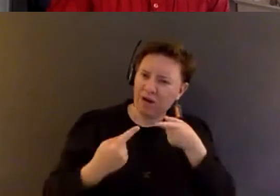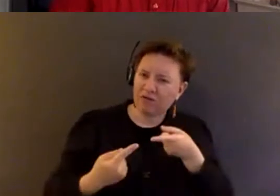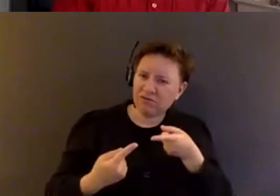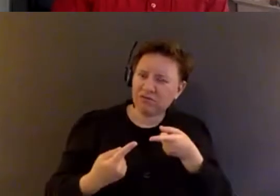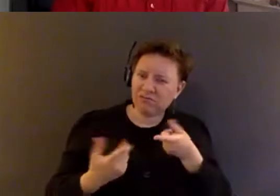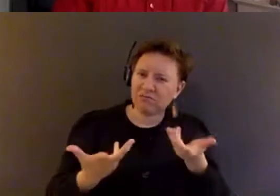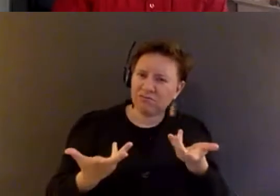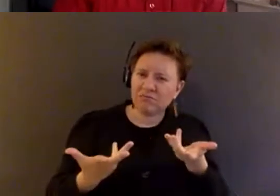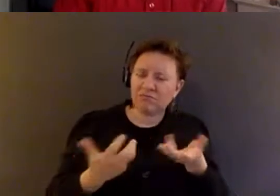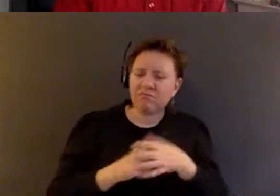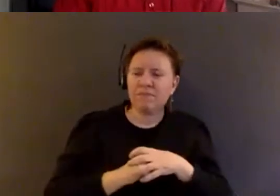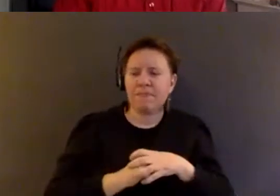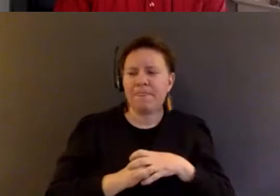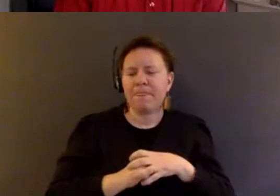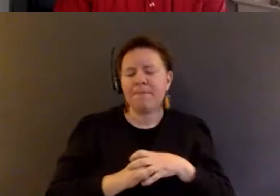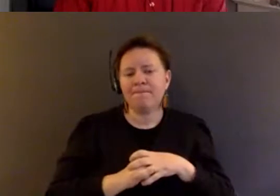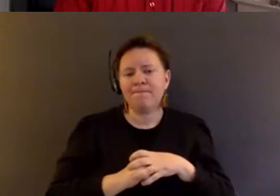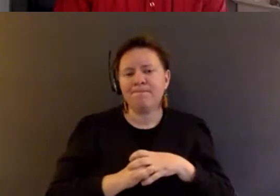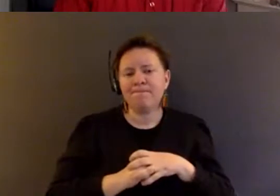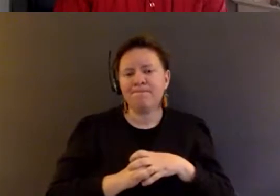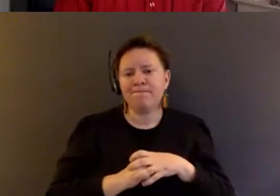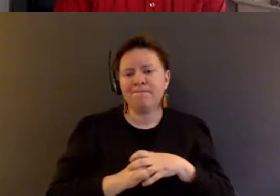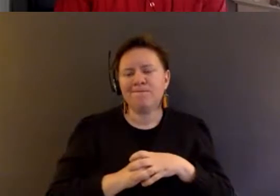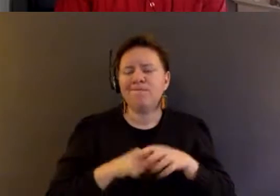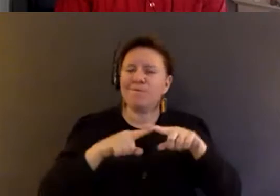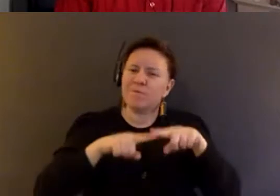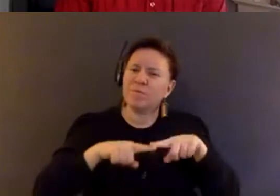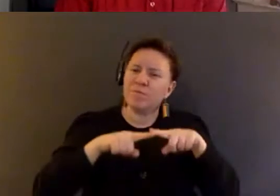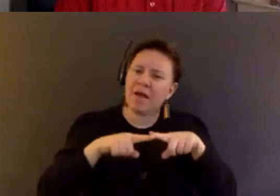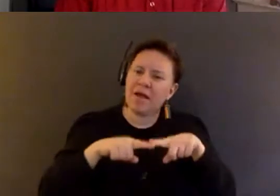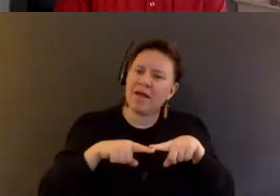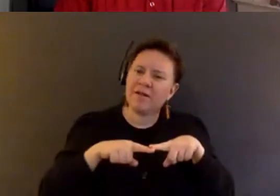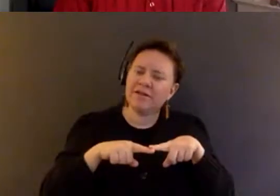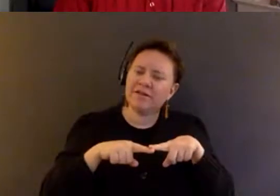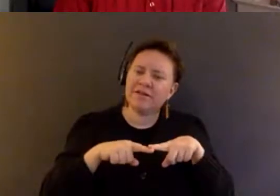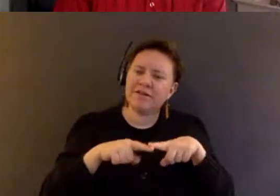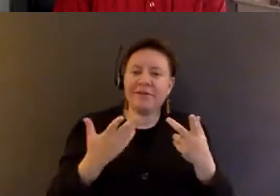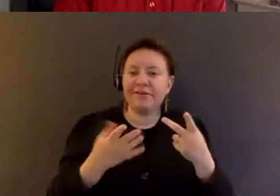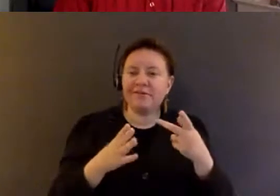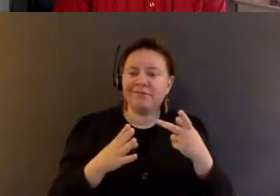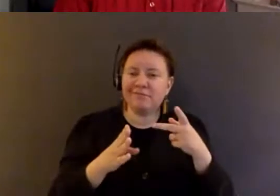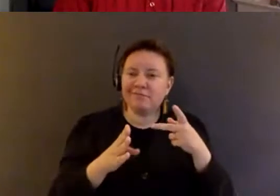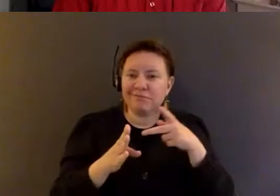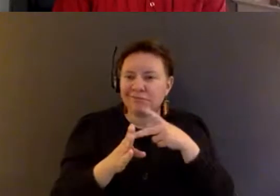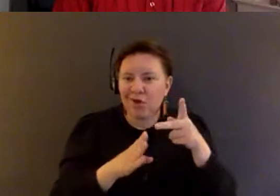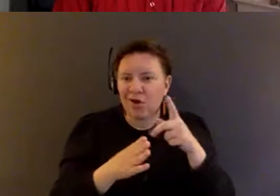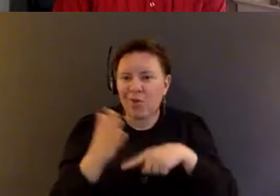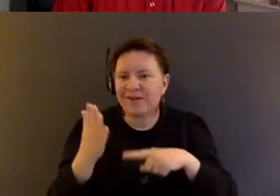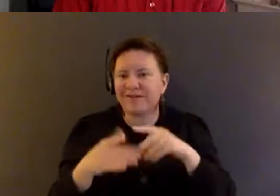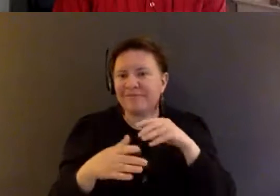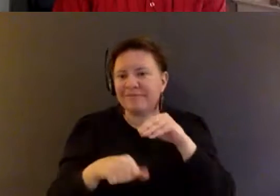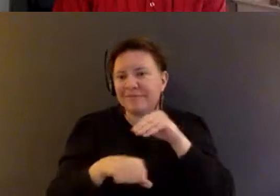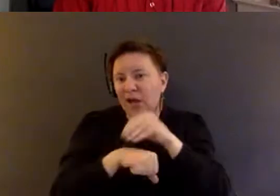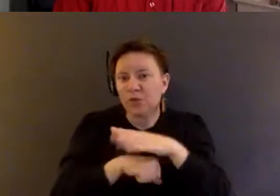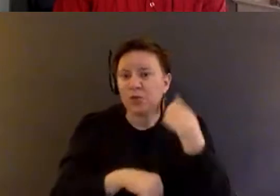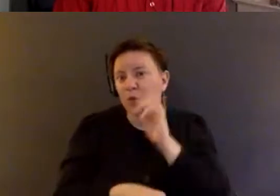that, um, depends what, you know, I mean, the professionalization, what counselors look like. Can we get the, can we get resources